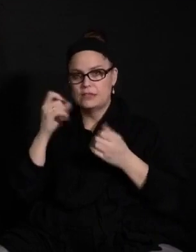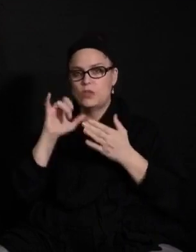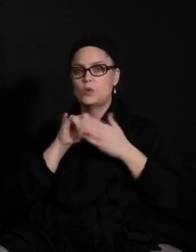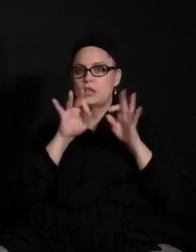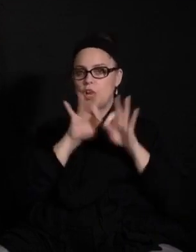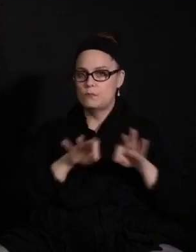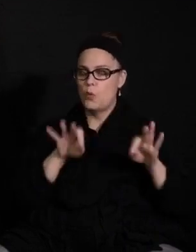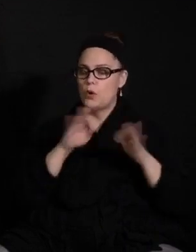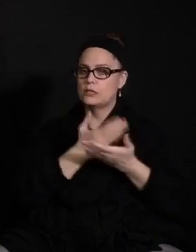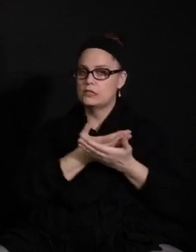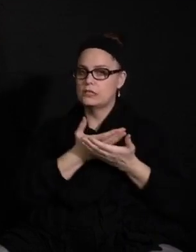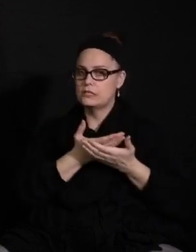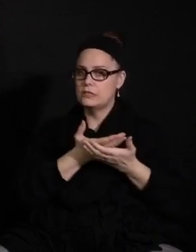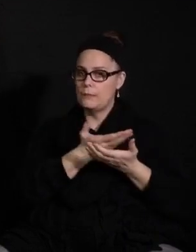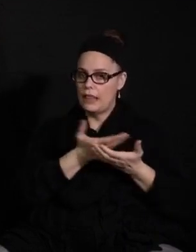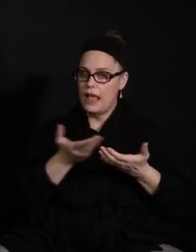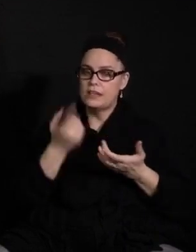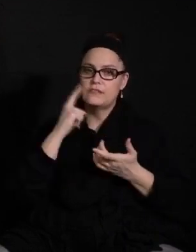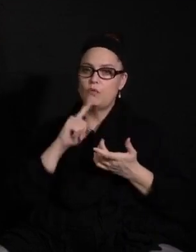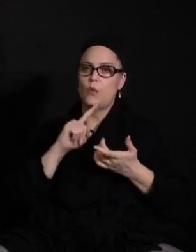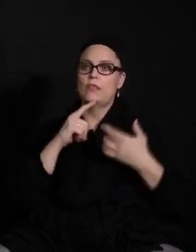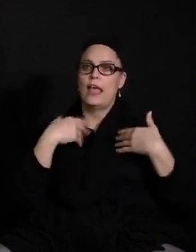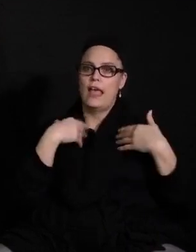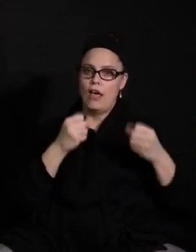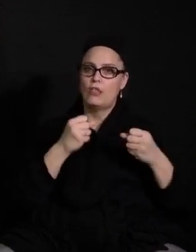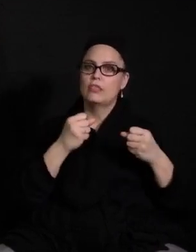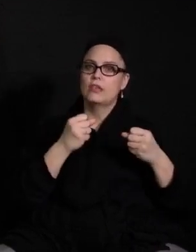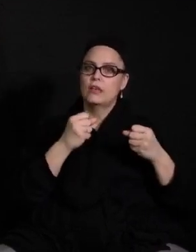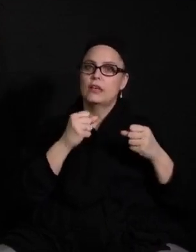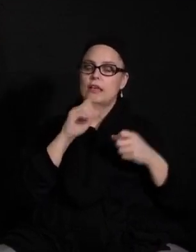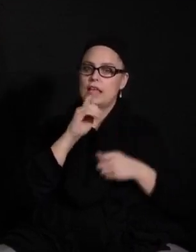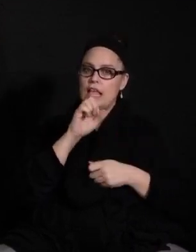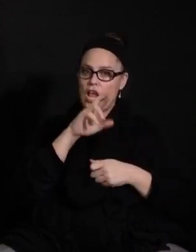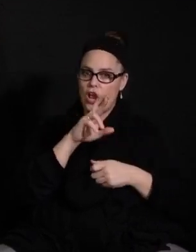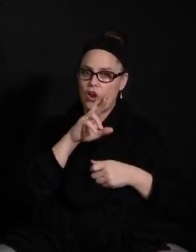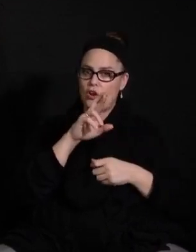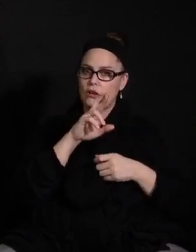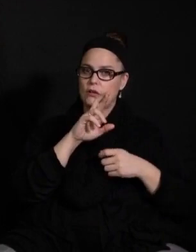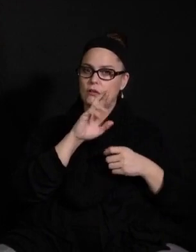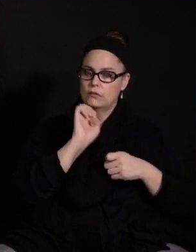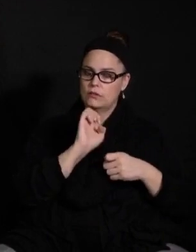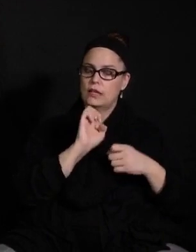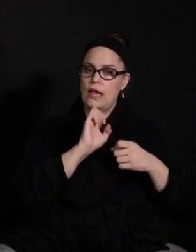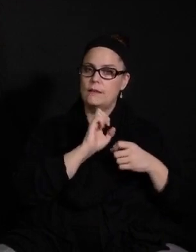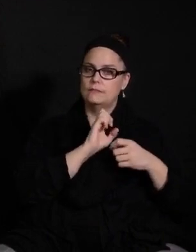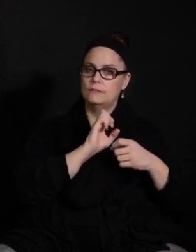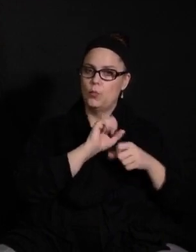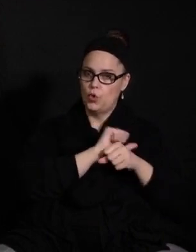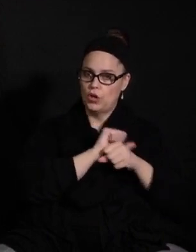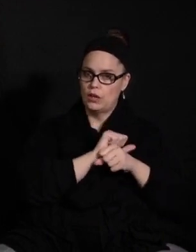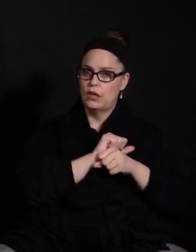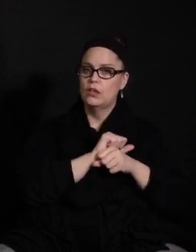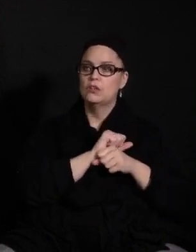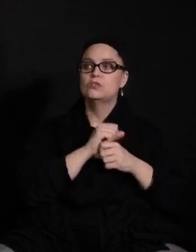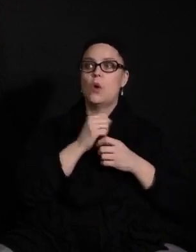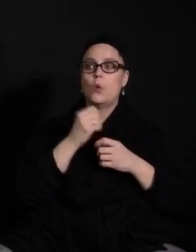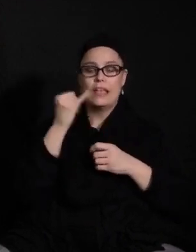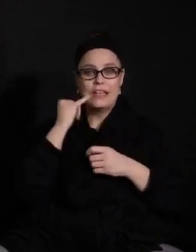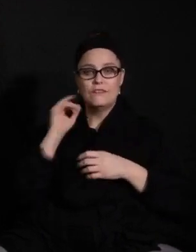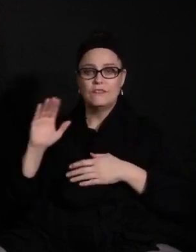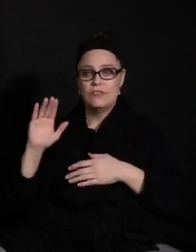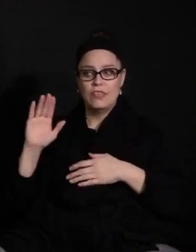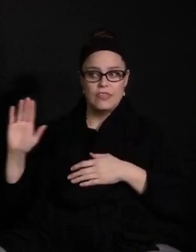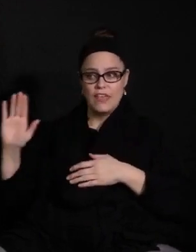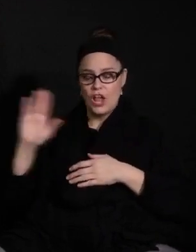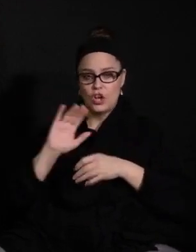do have limited access to N95 specifically. So it's important to ensure the ones we do have go to those whose jobs require it. Please note that